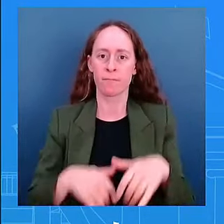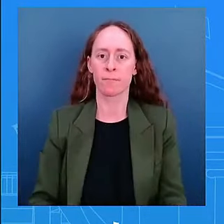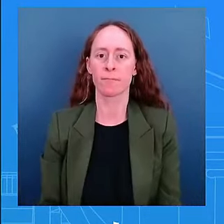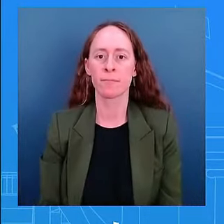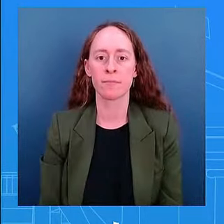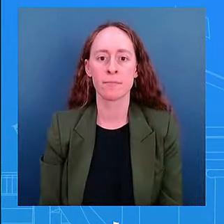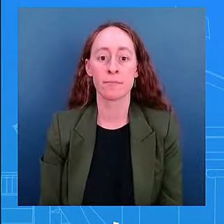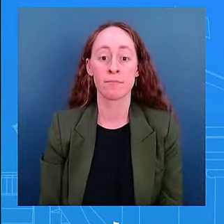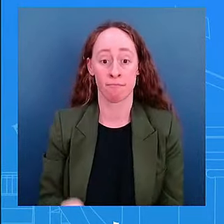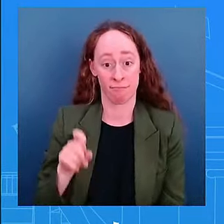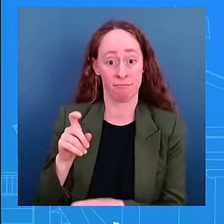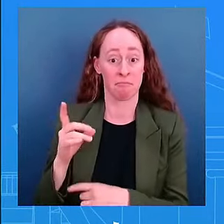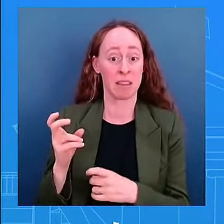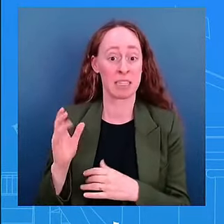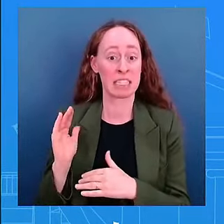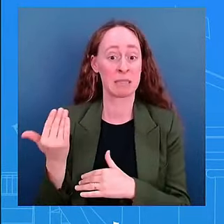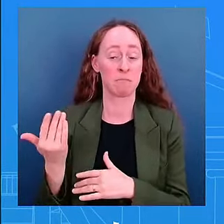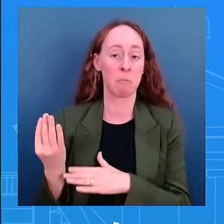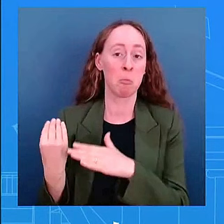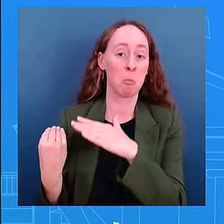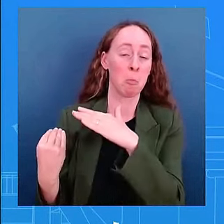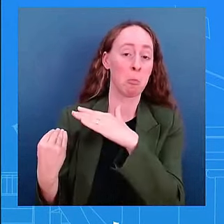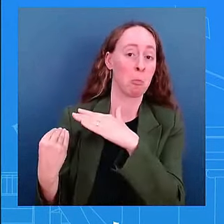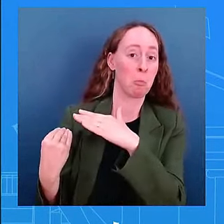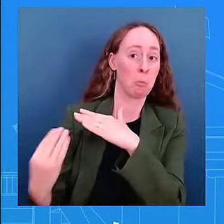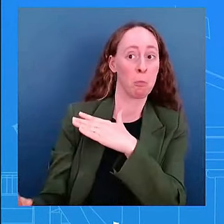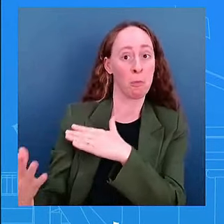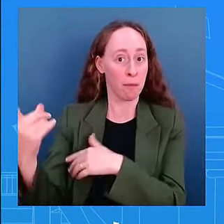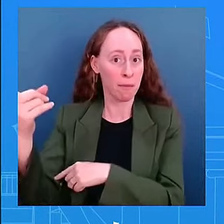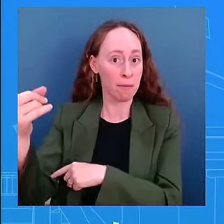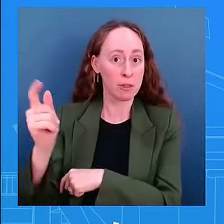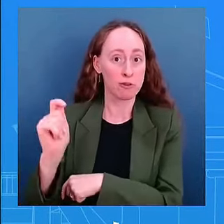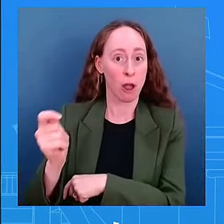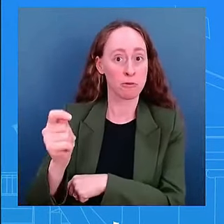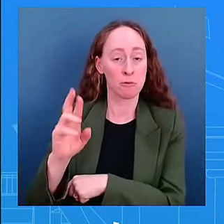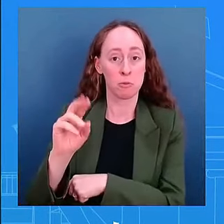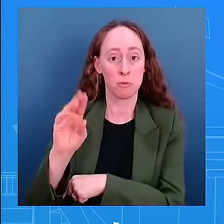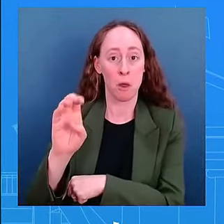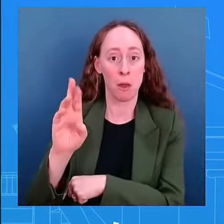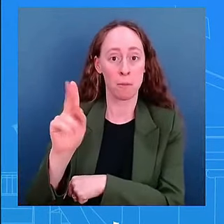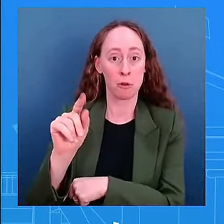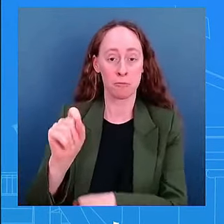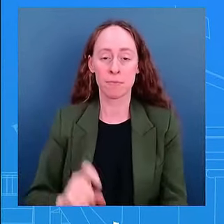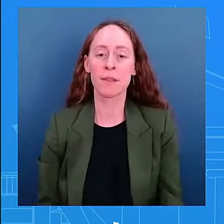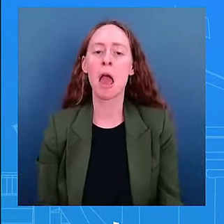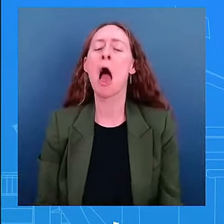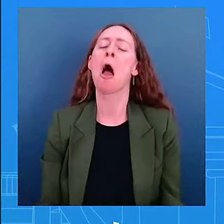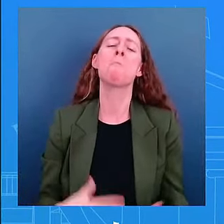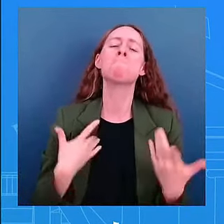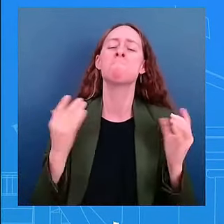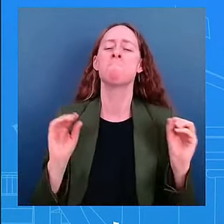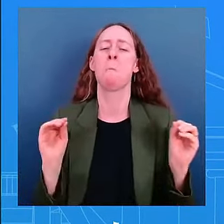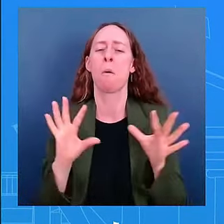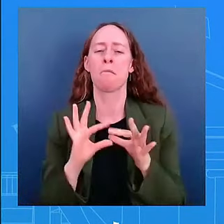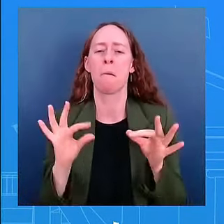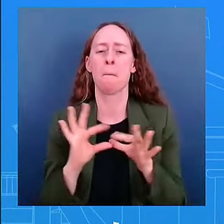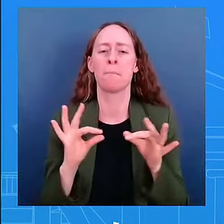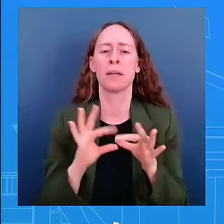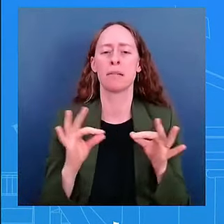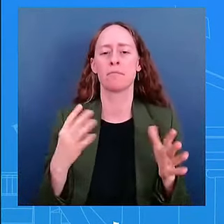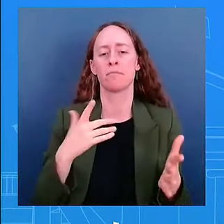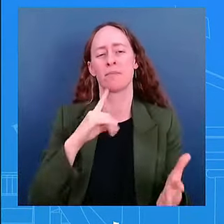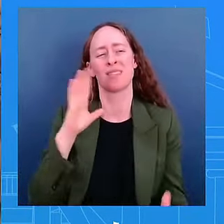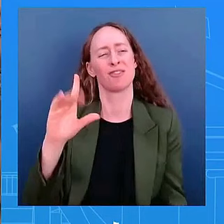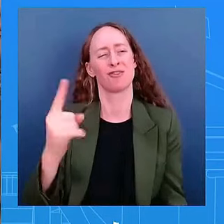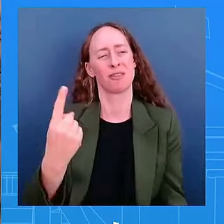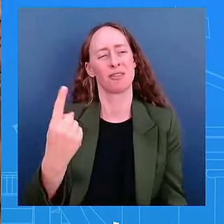the chief justice that's that's not what we're talking about here we're talking about the right thing to do we're talking about the right thing to do here and on the foreign